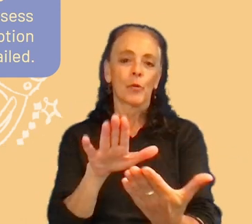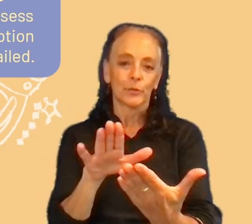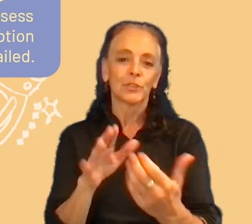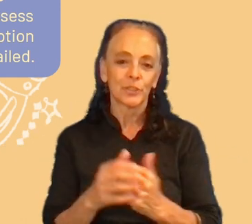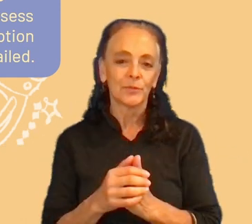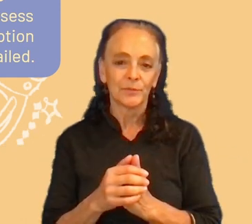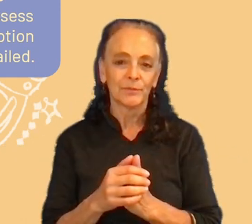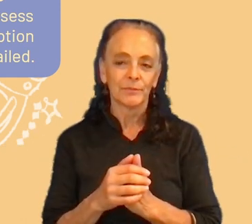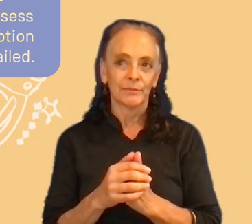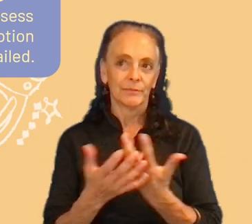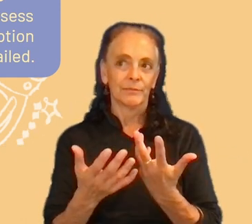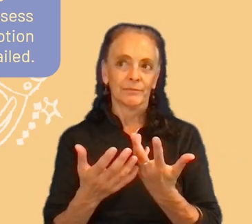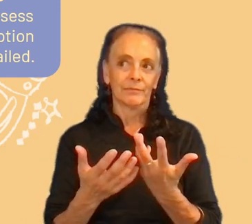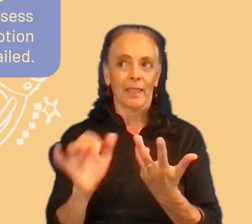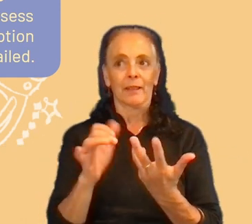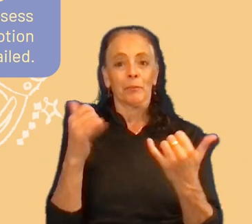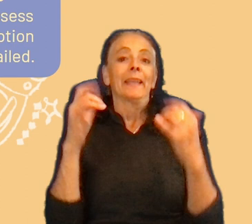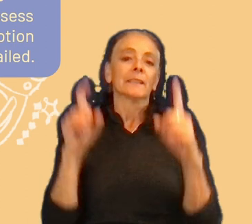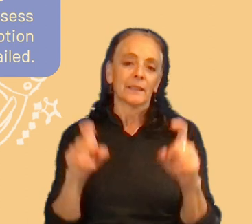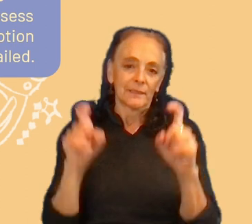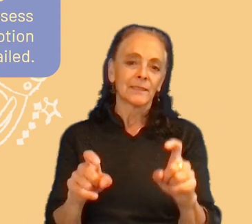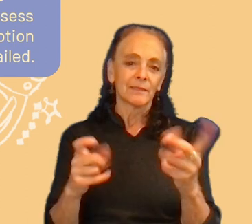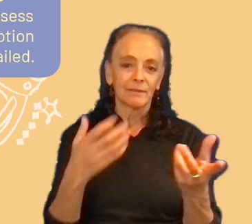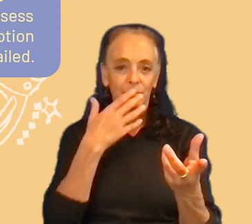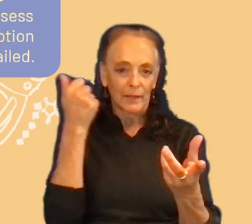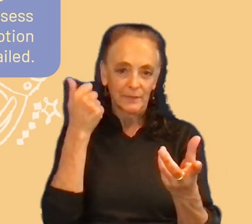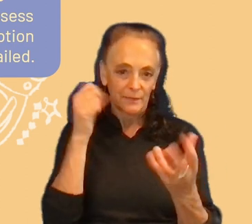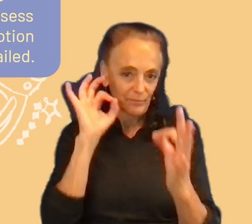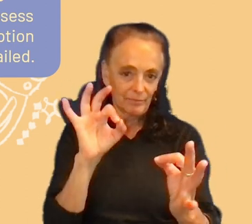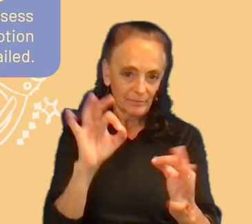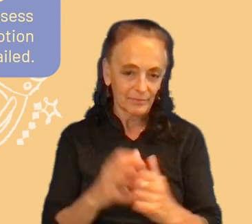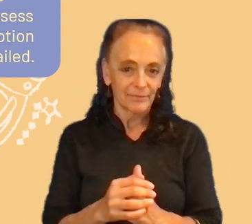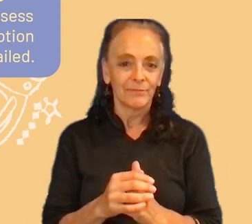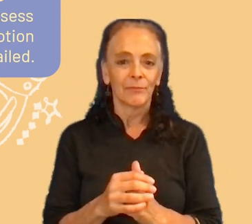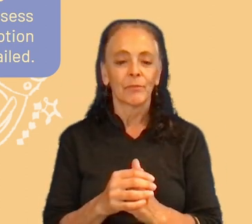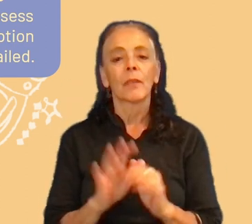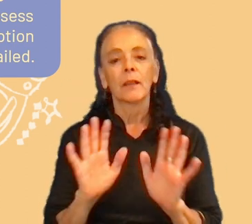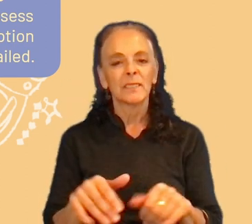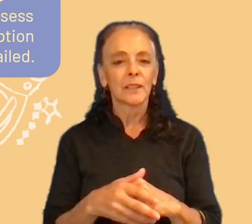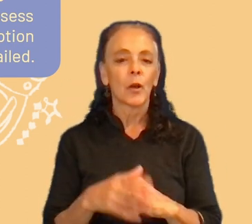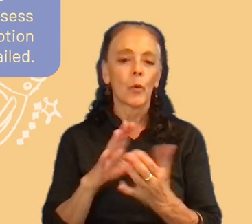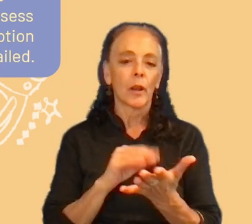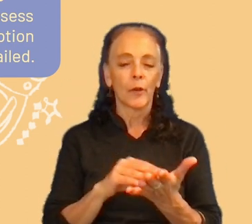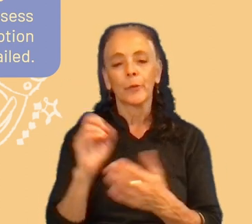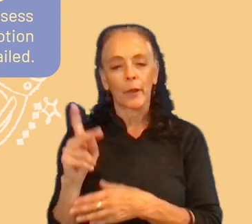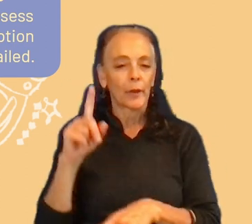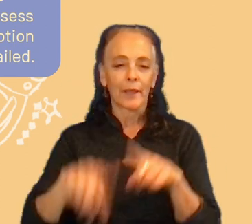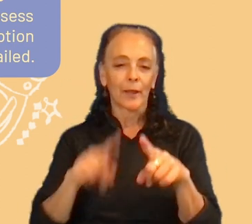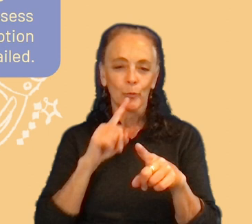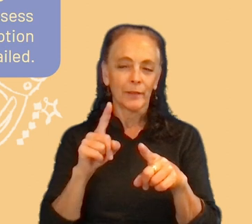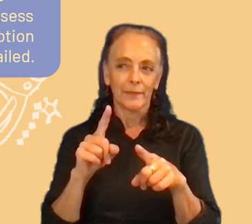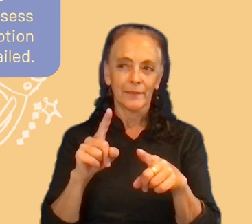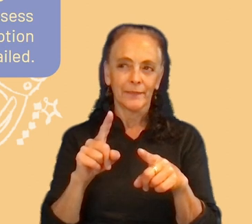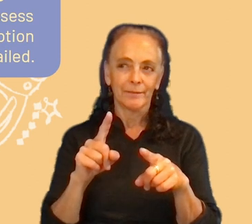watching a play test would be the perfect one. So we, we just learned that, okay, we can't, we can't